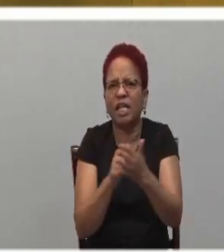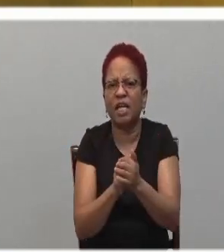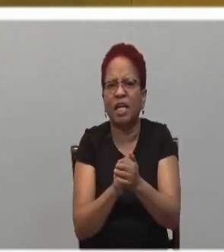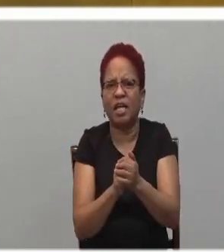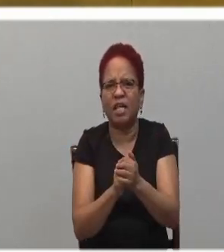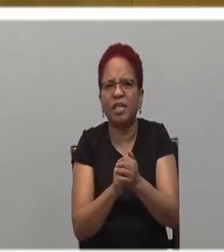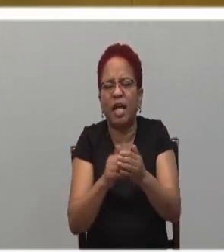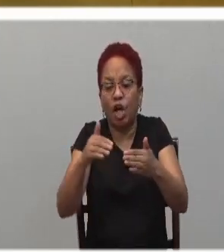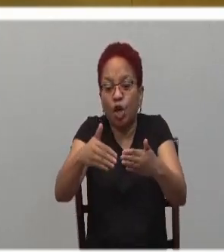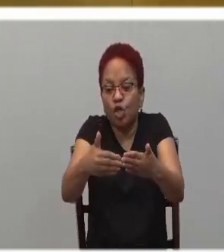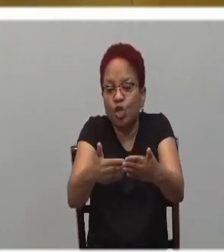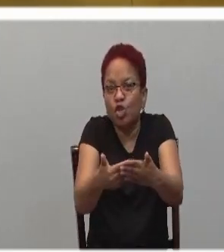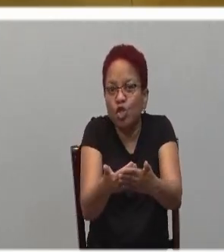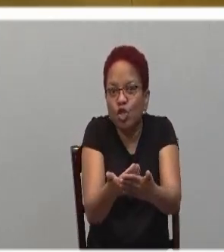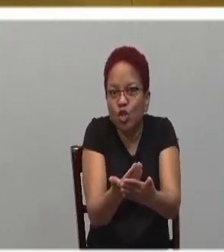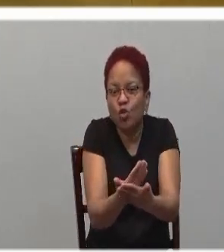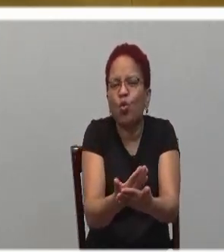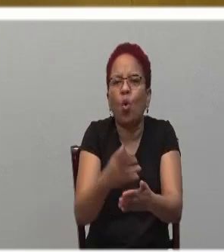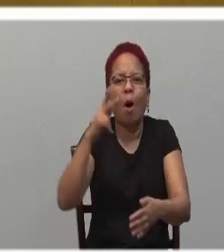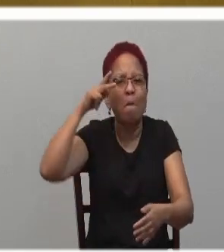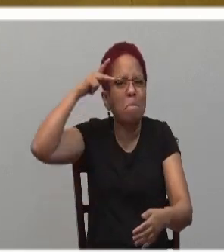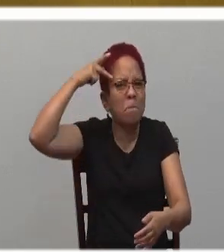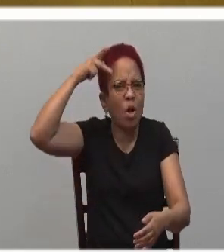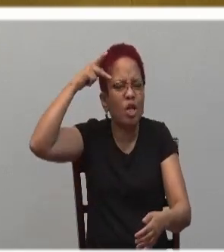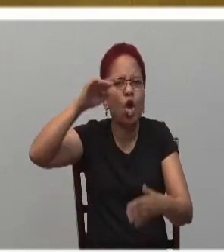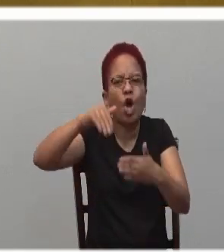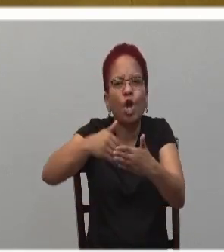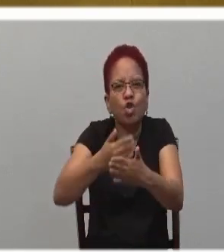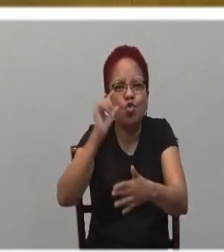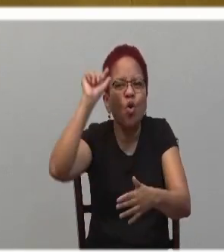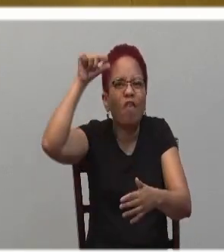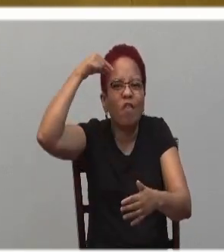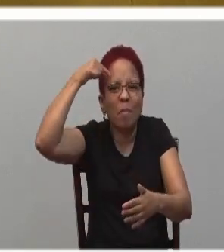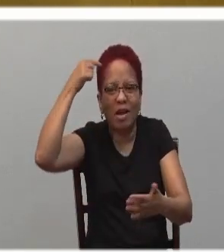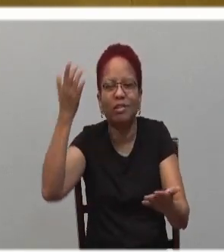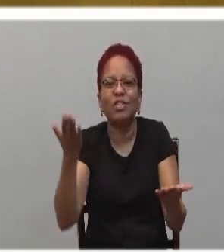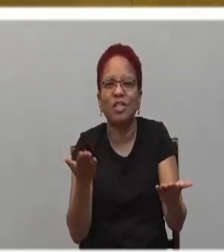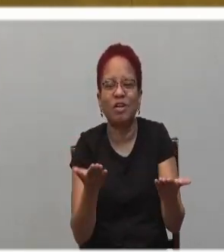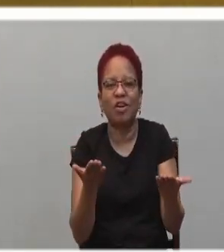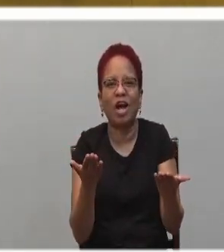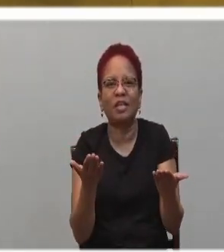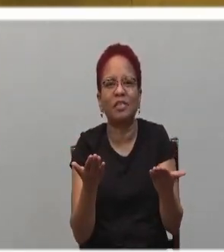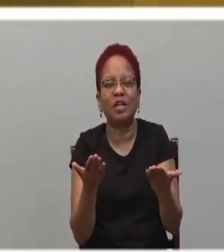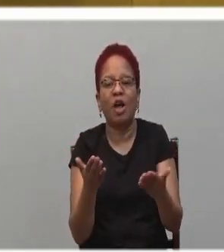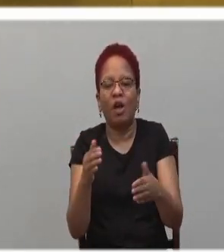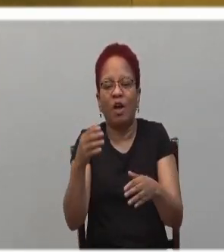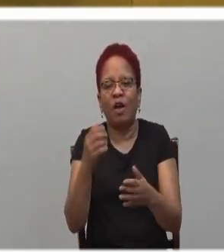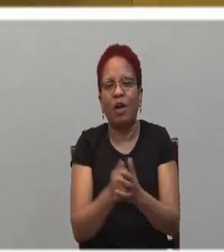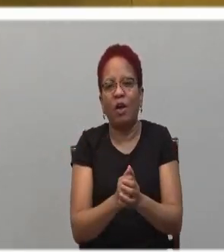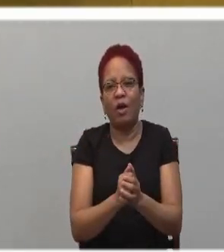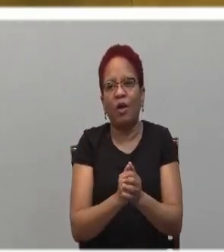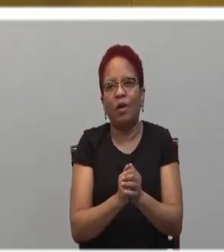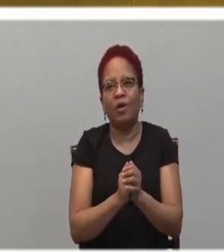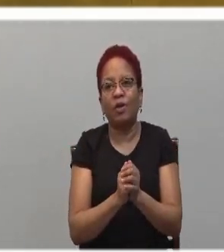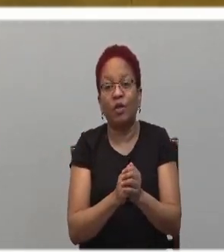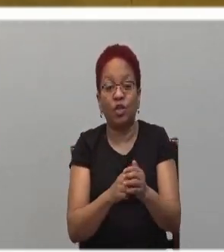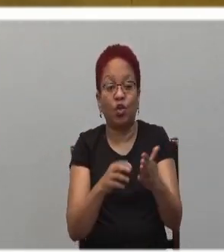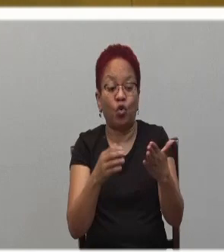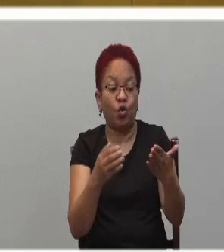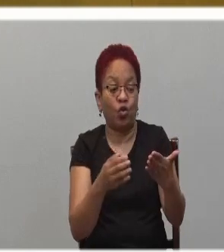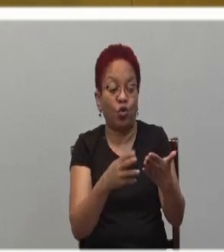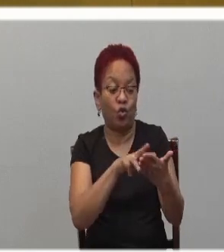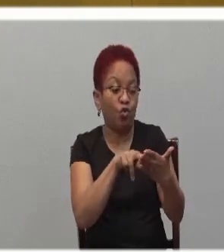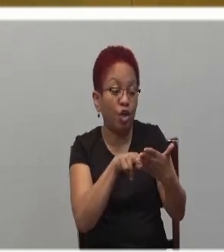Israelites to reconstruct the new temple. Hence, we heard in the first reading today, rejoice,